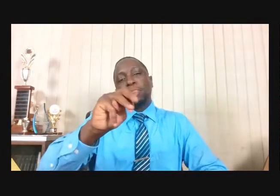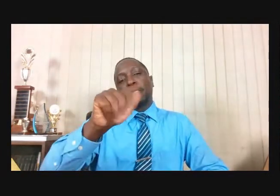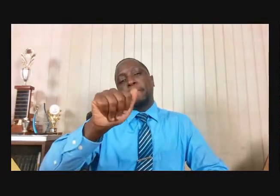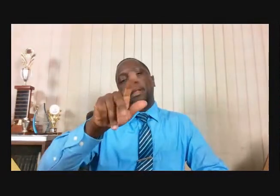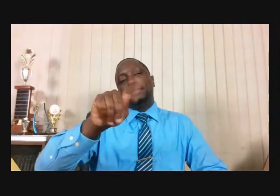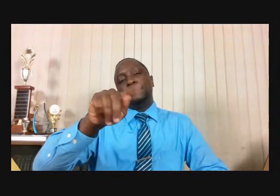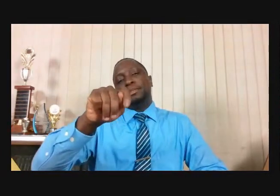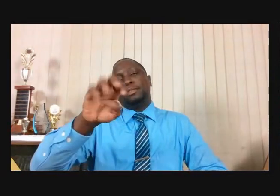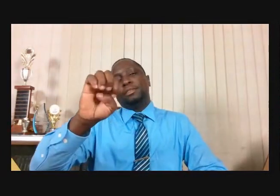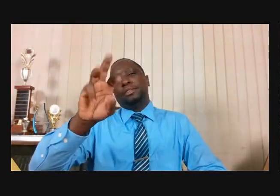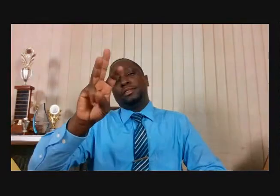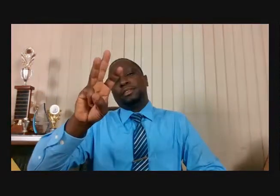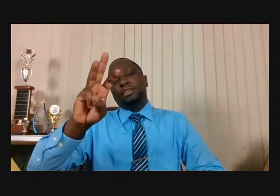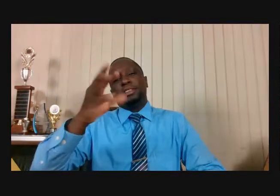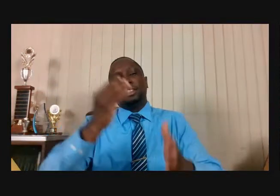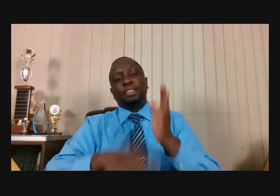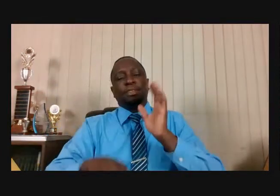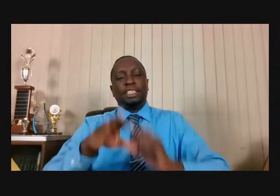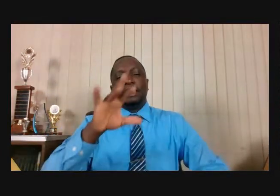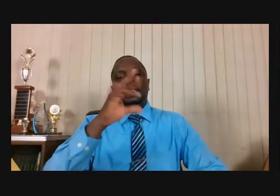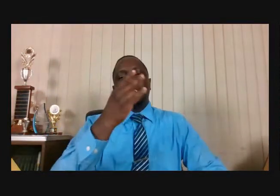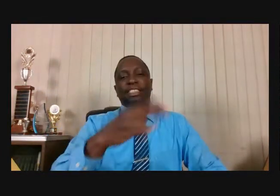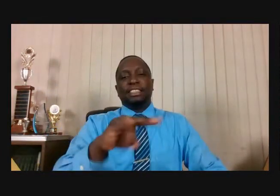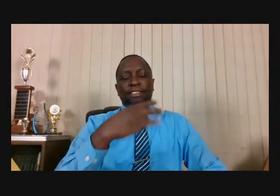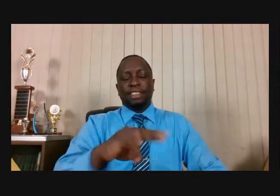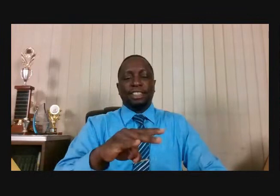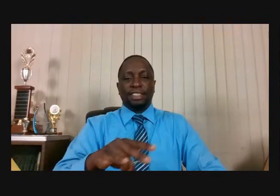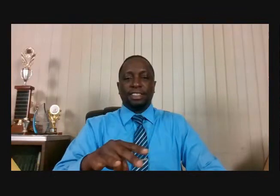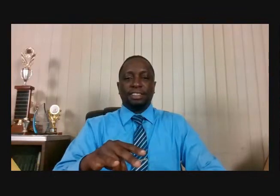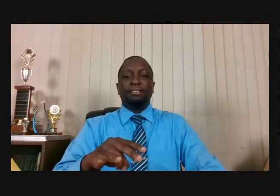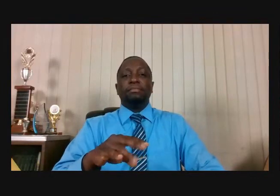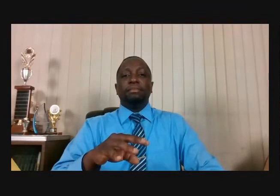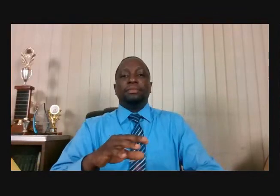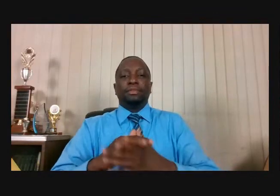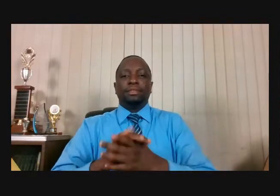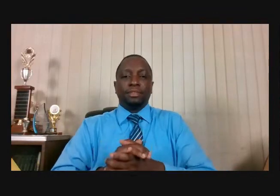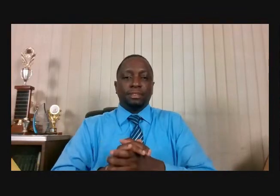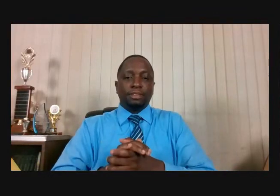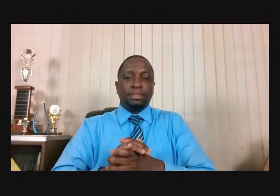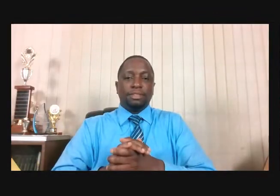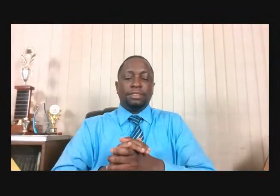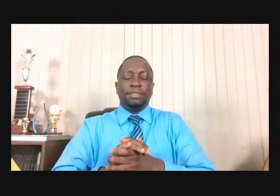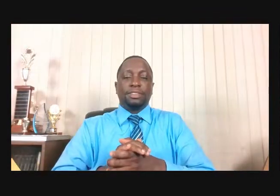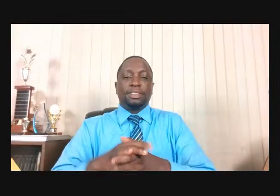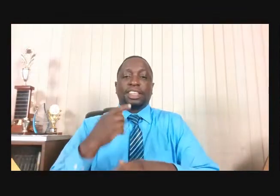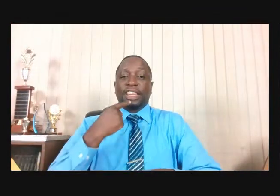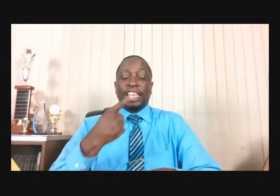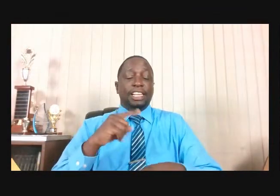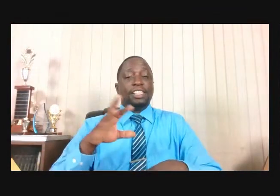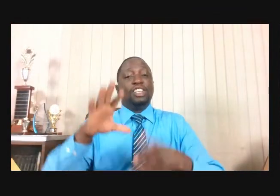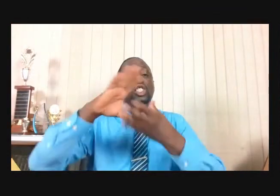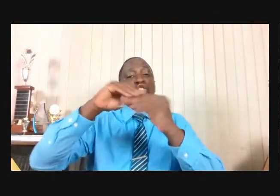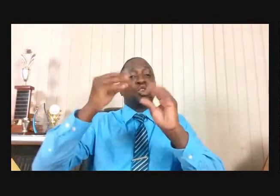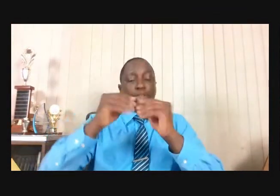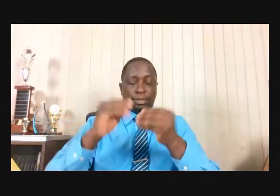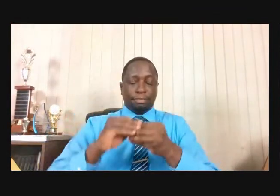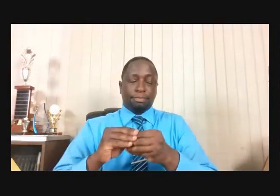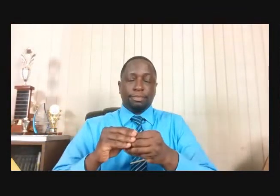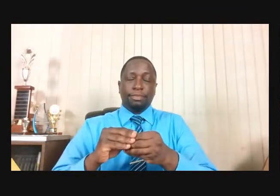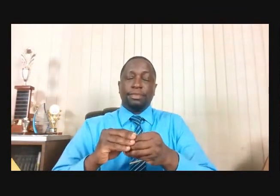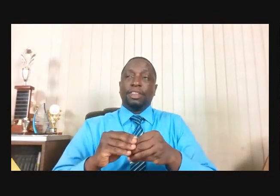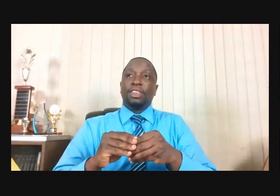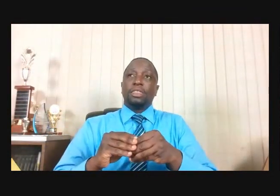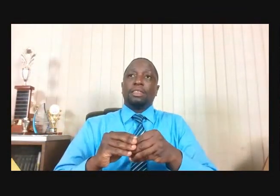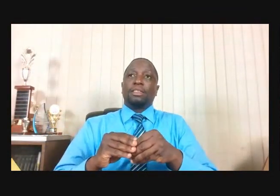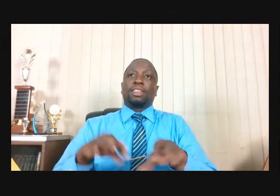Mark chapter 9, and Luke chapter 9 tells the story in Jesus'